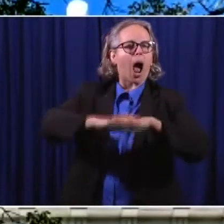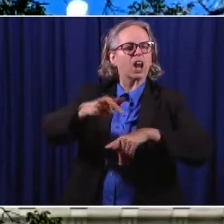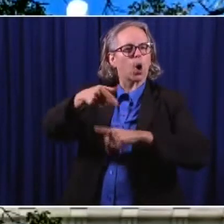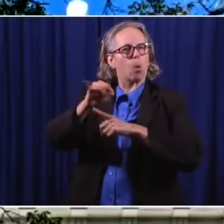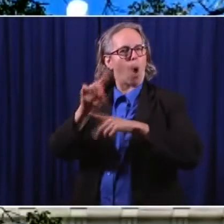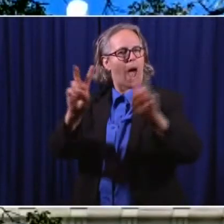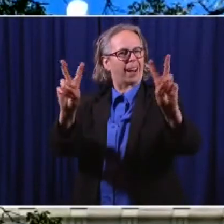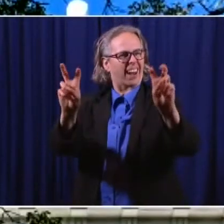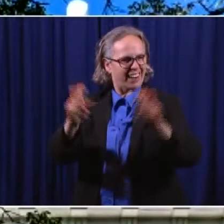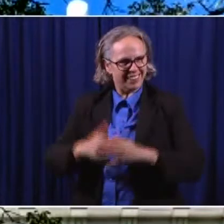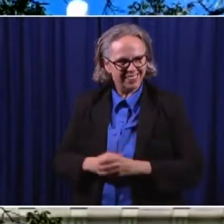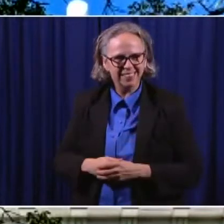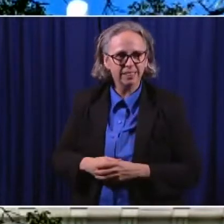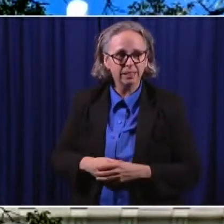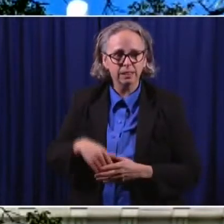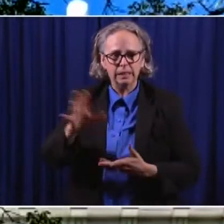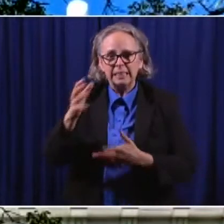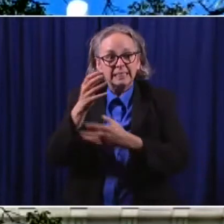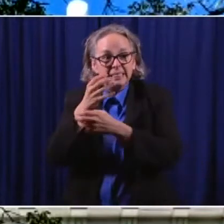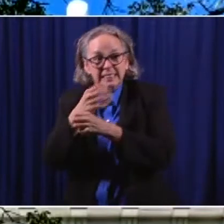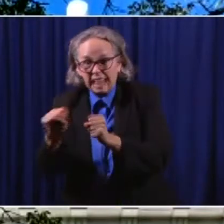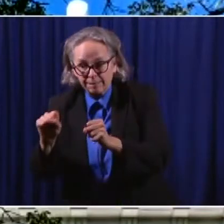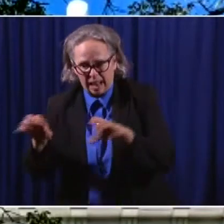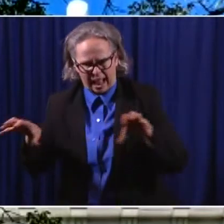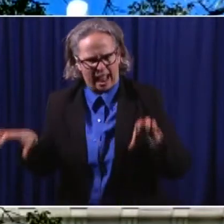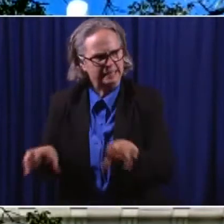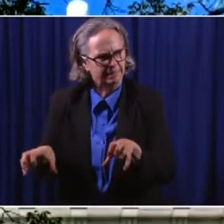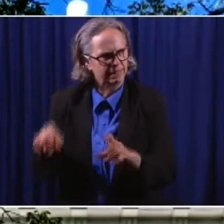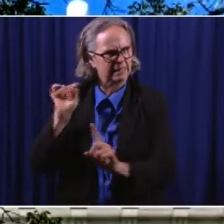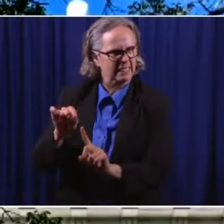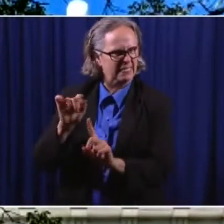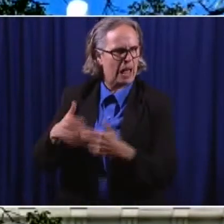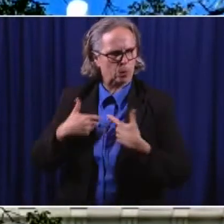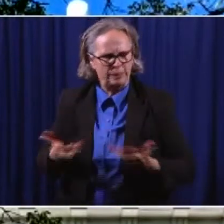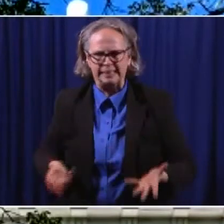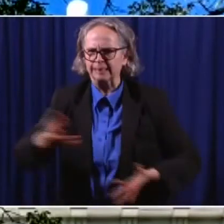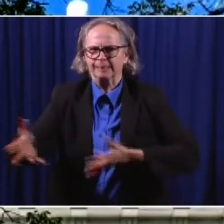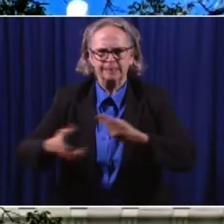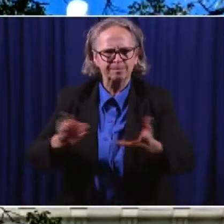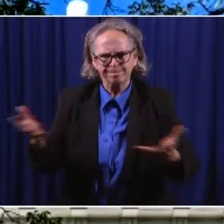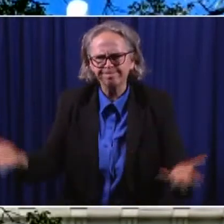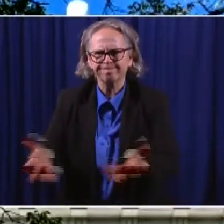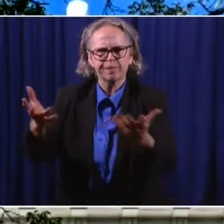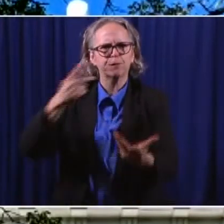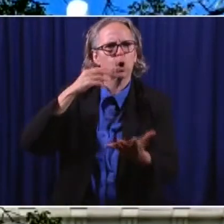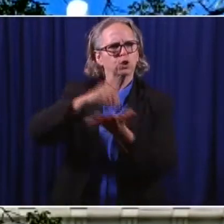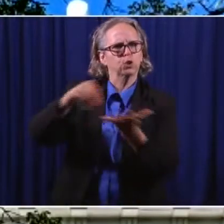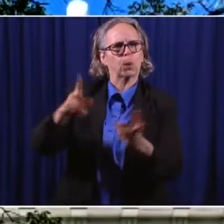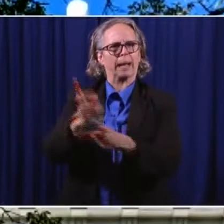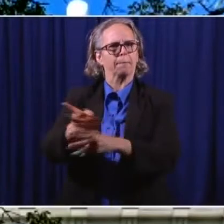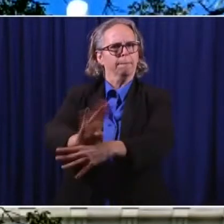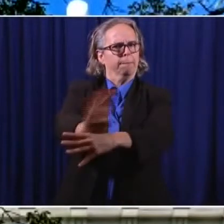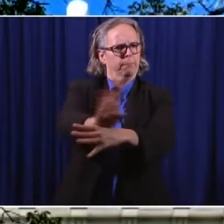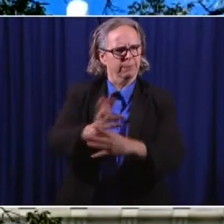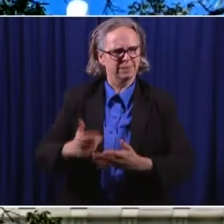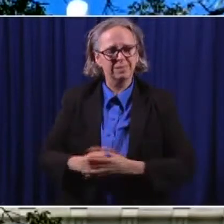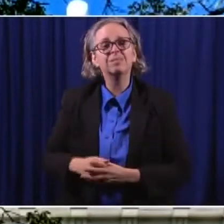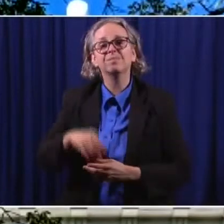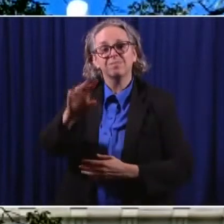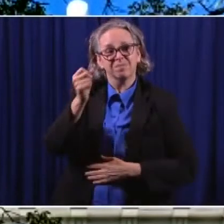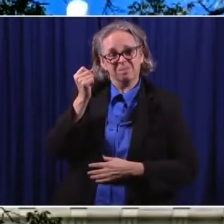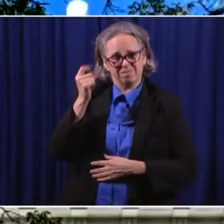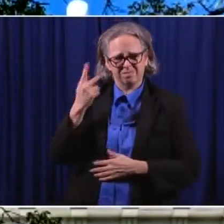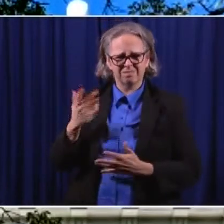to create structured activities, safe activities. We also have had a bunch of pick-up-and